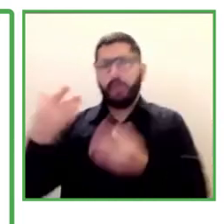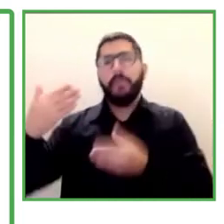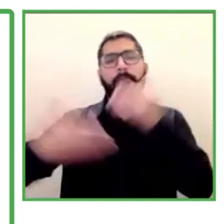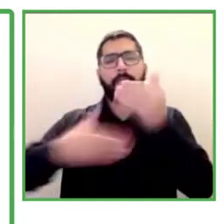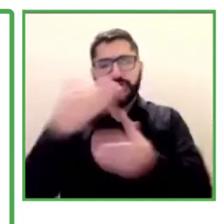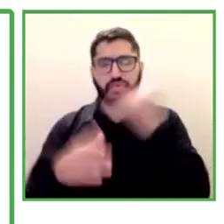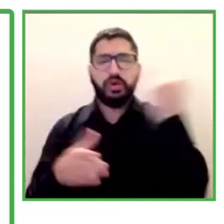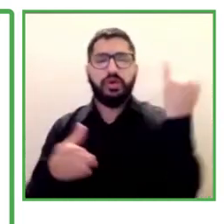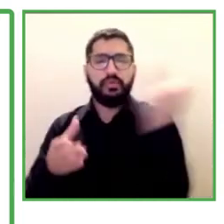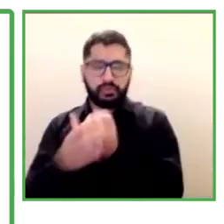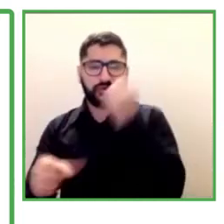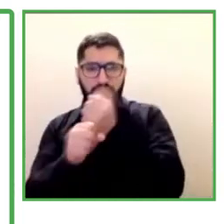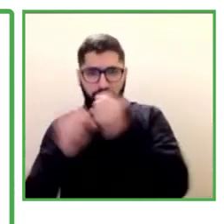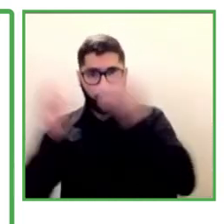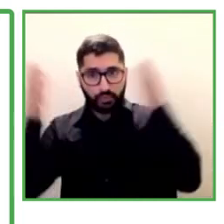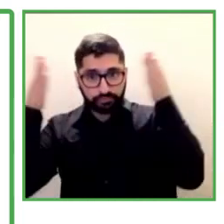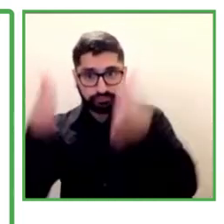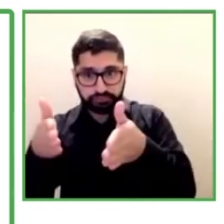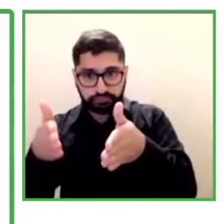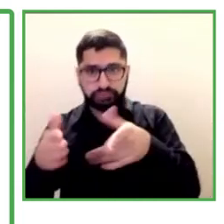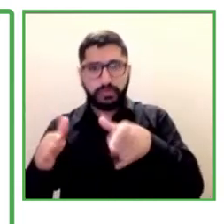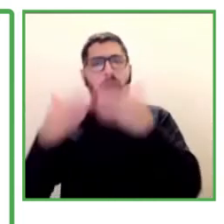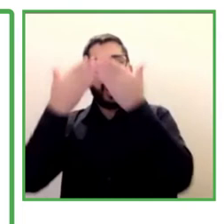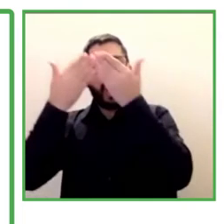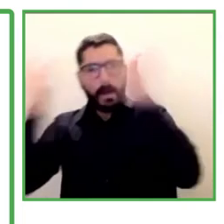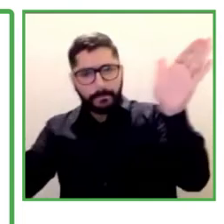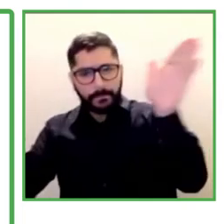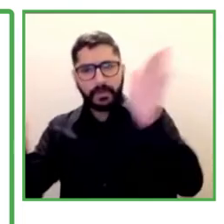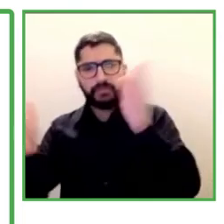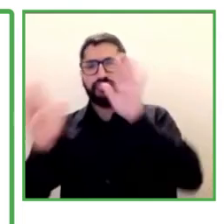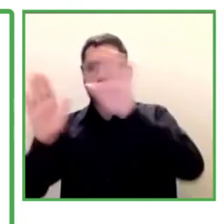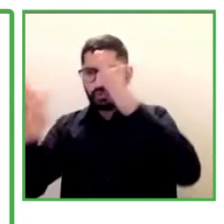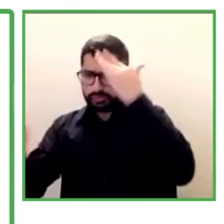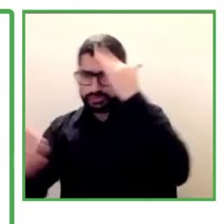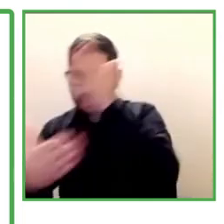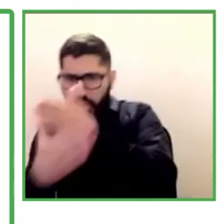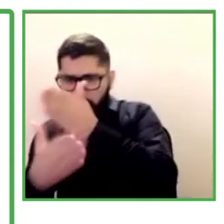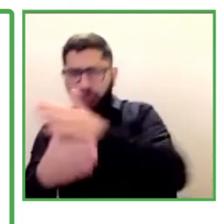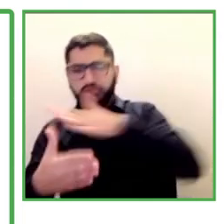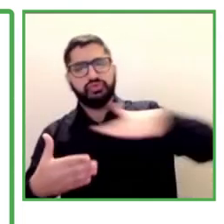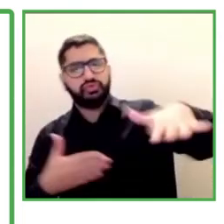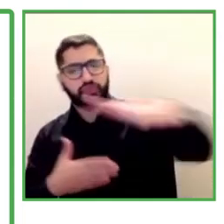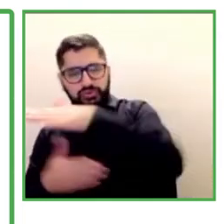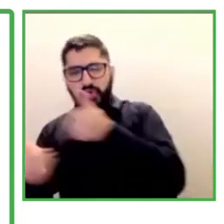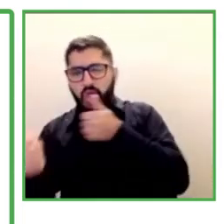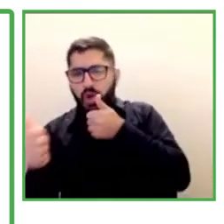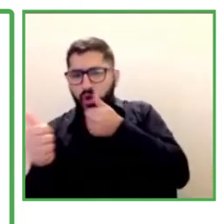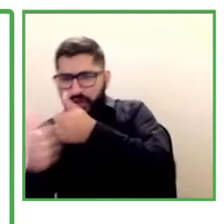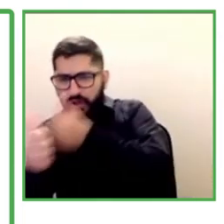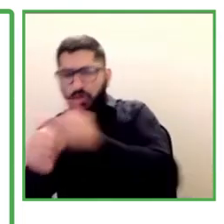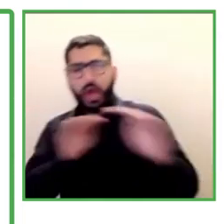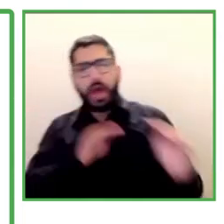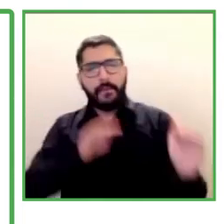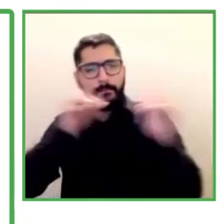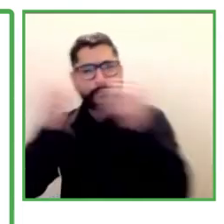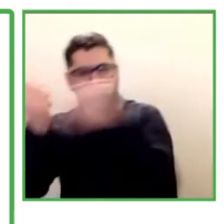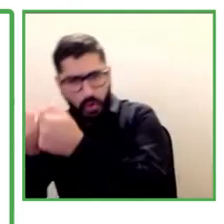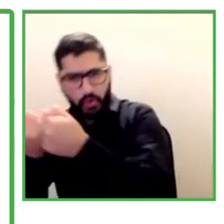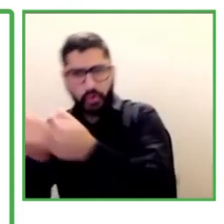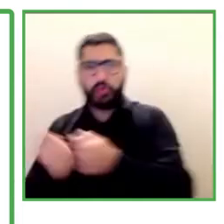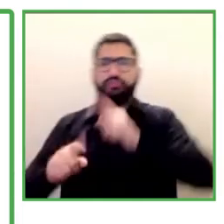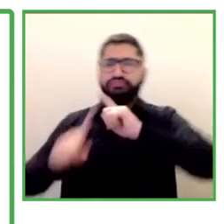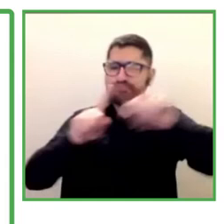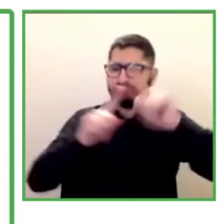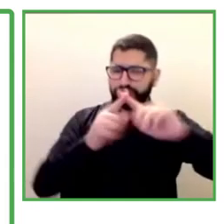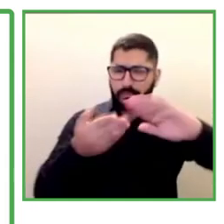in the psychosocial habilitation orientation and accompanying in their redefinition of the work plan,